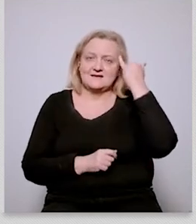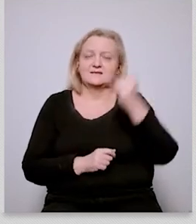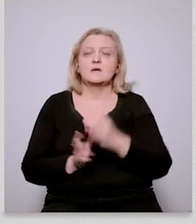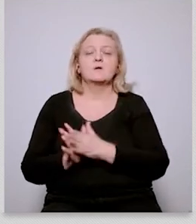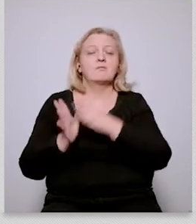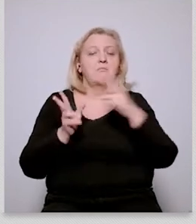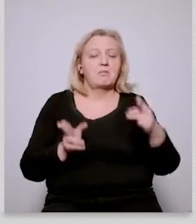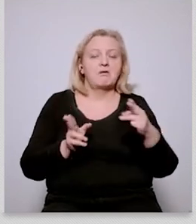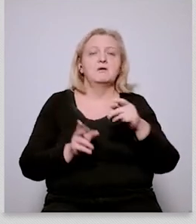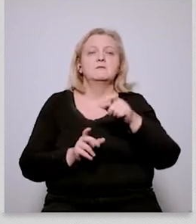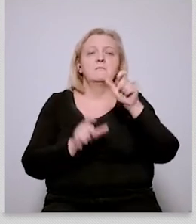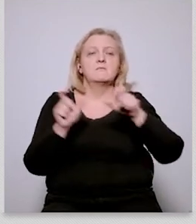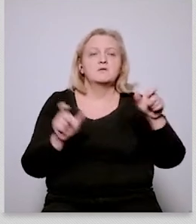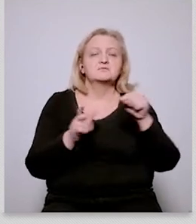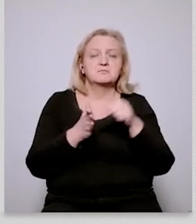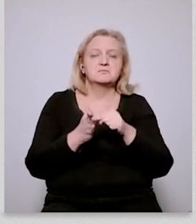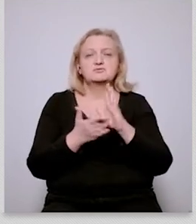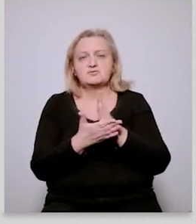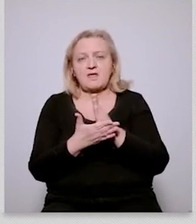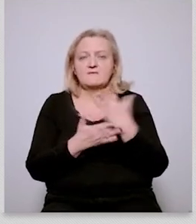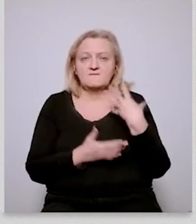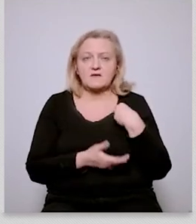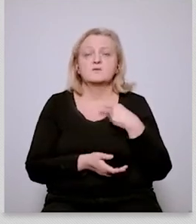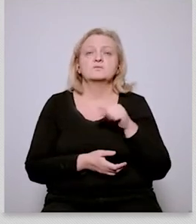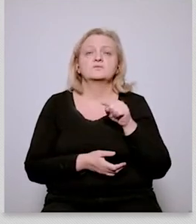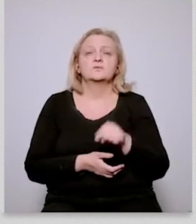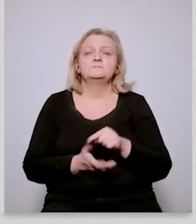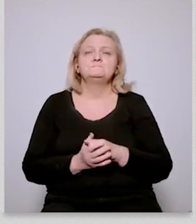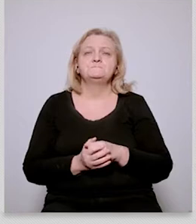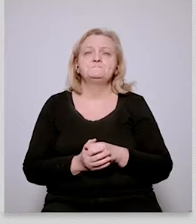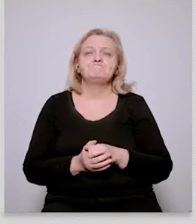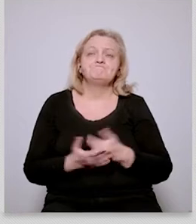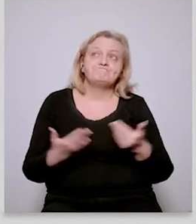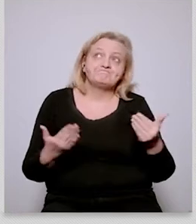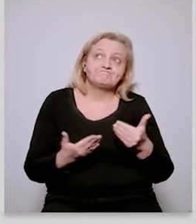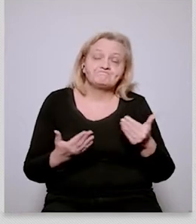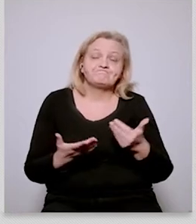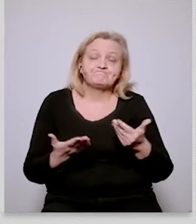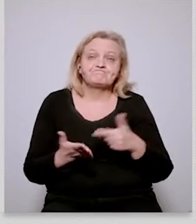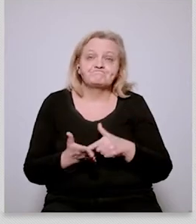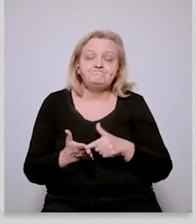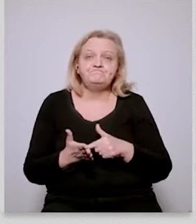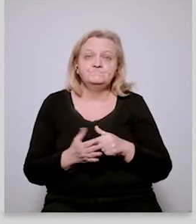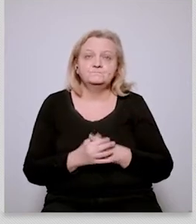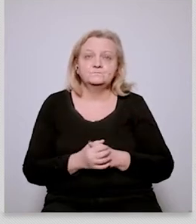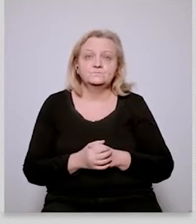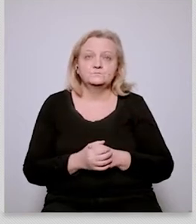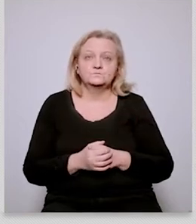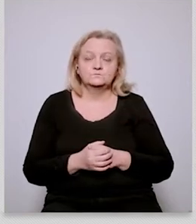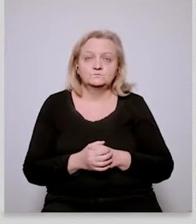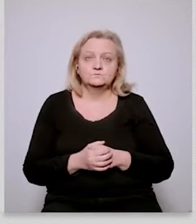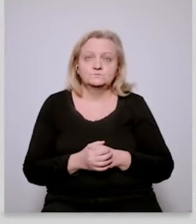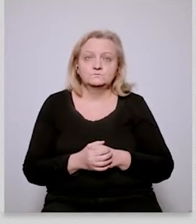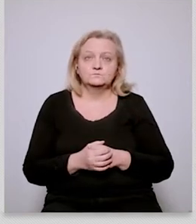is potentially much uh you know much more um concerned about its